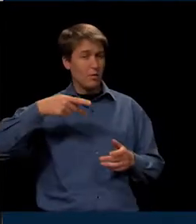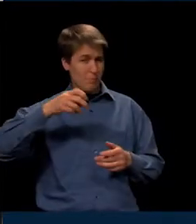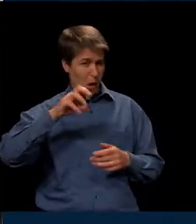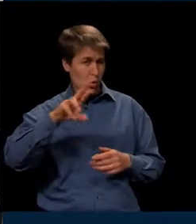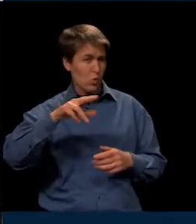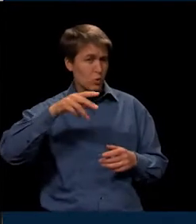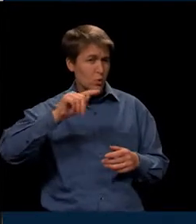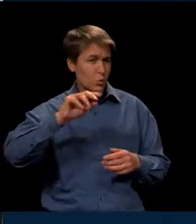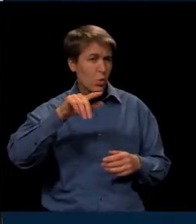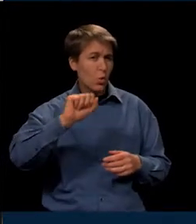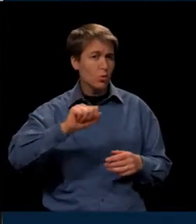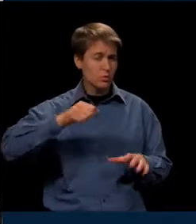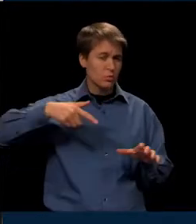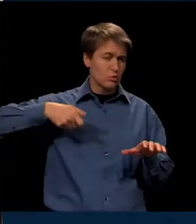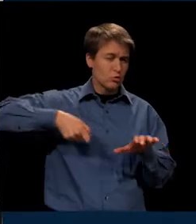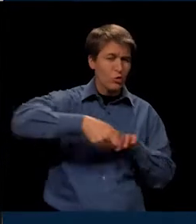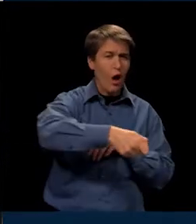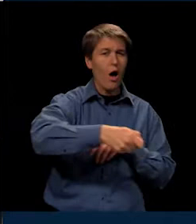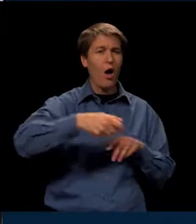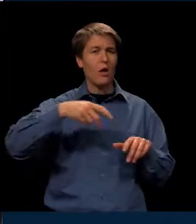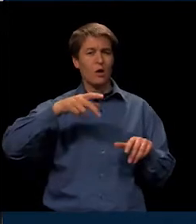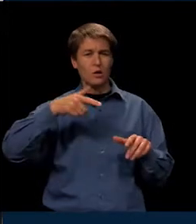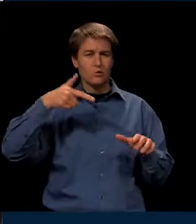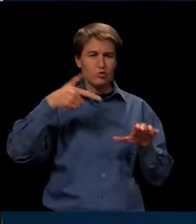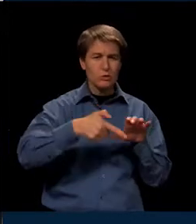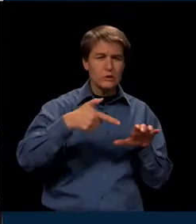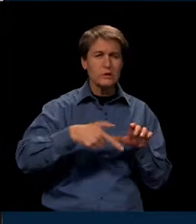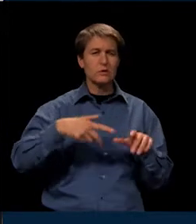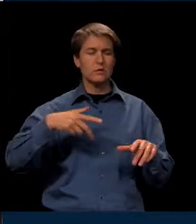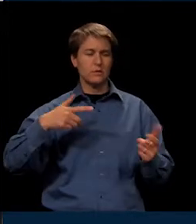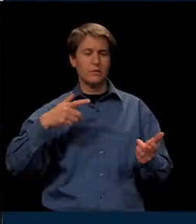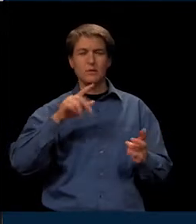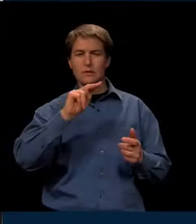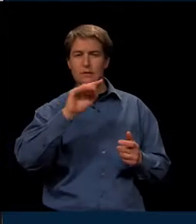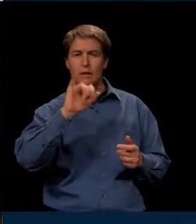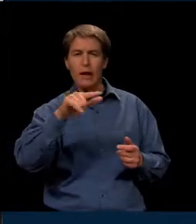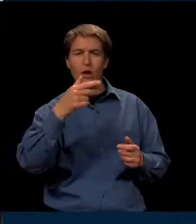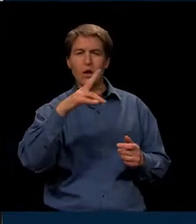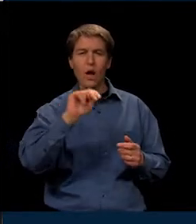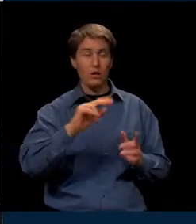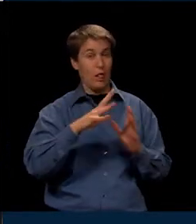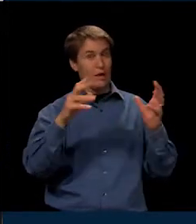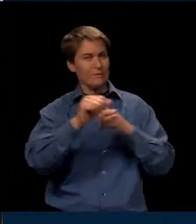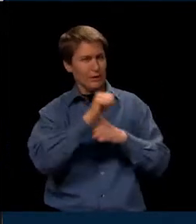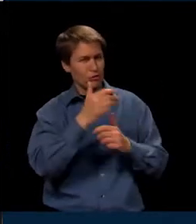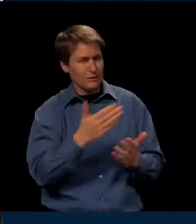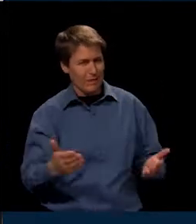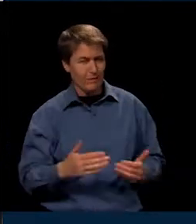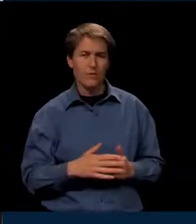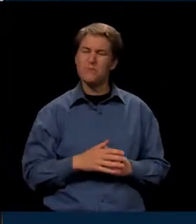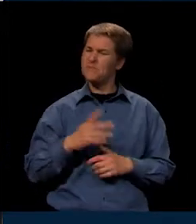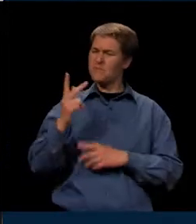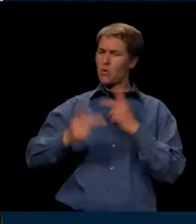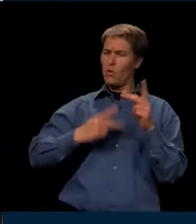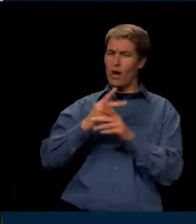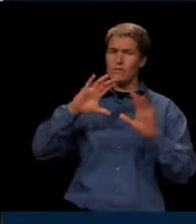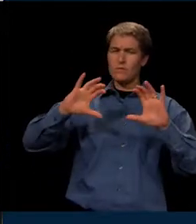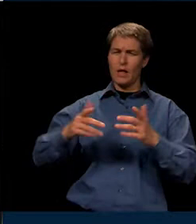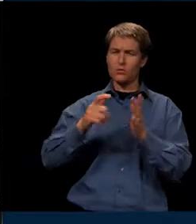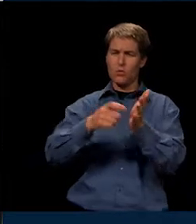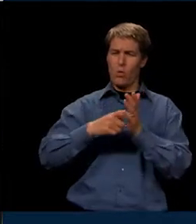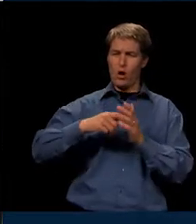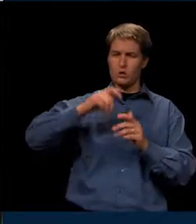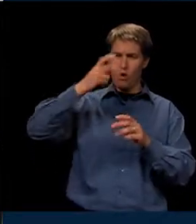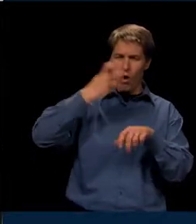A saw, the drill, a nail gun, a lot of dangerous stuff. And what kind of clasp requires hard hats